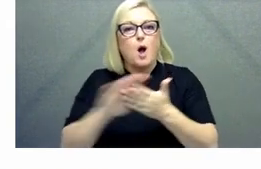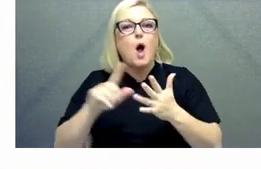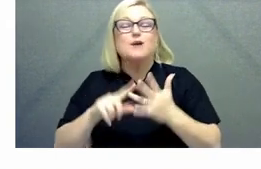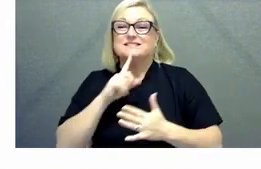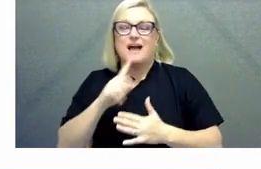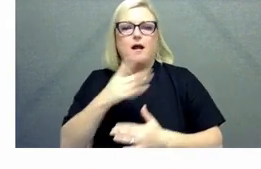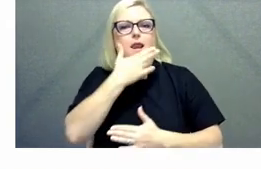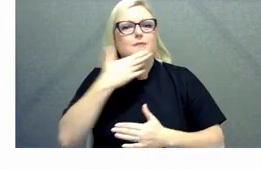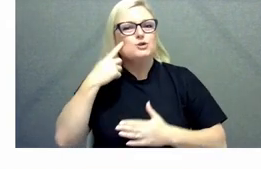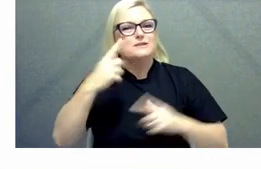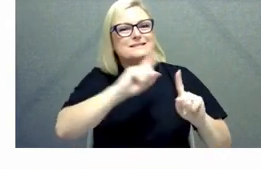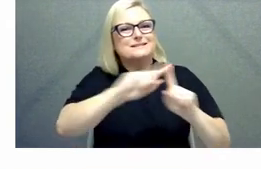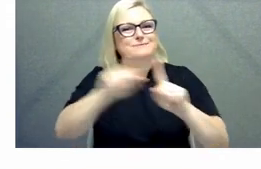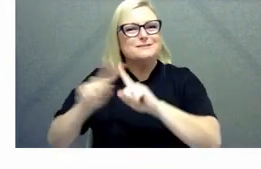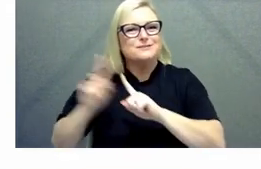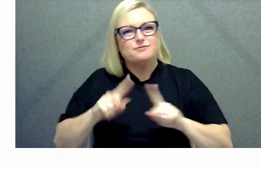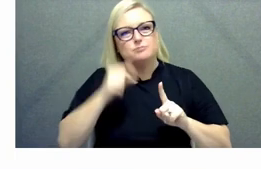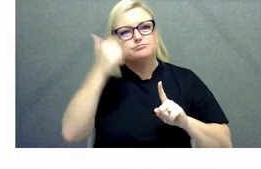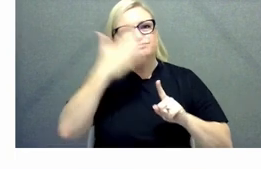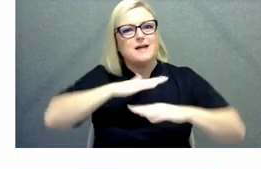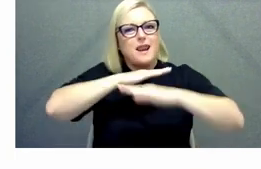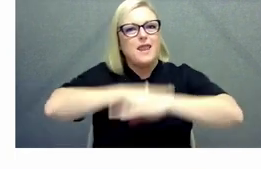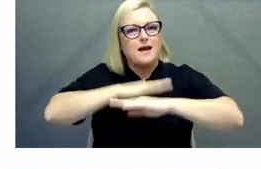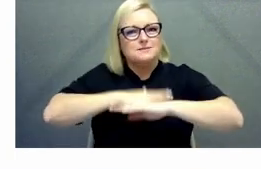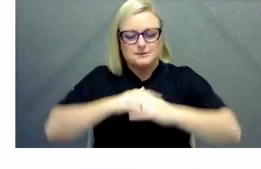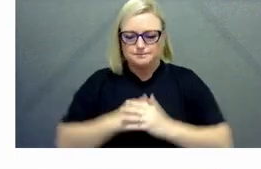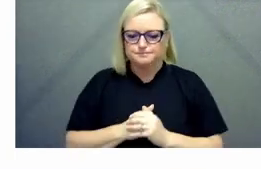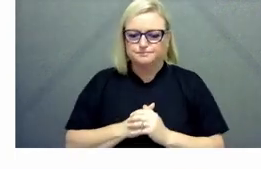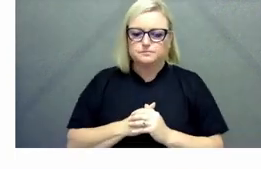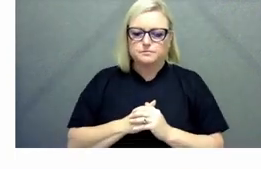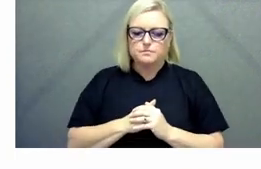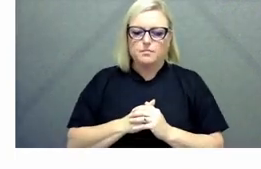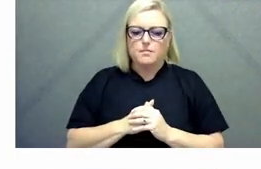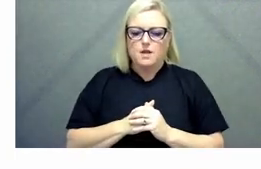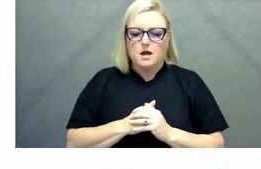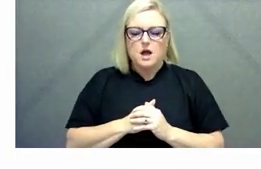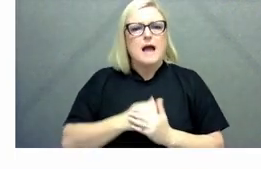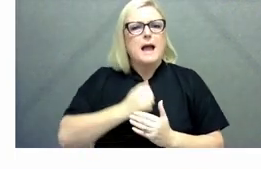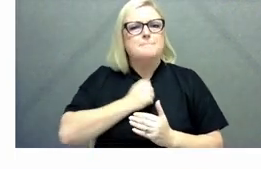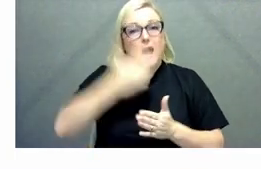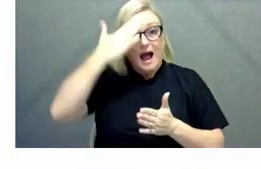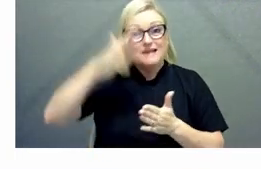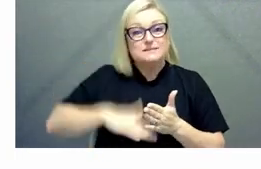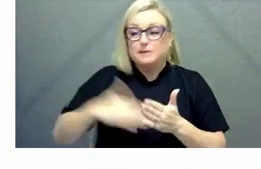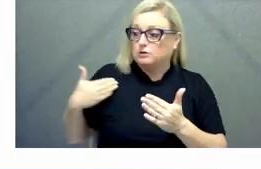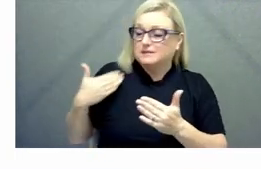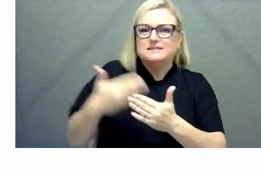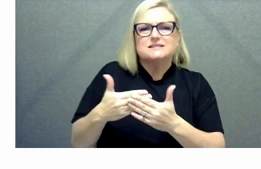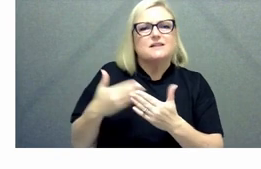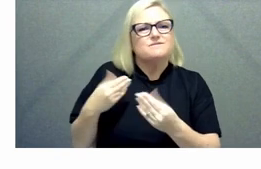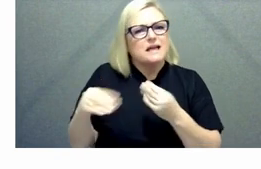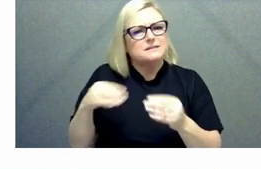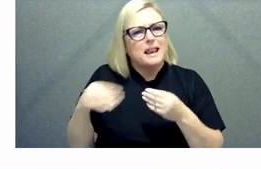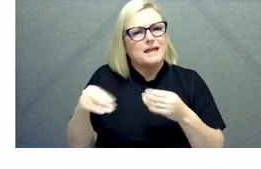um so in terms of flexible work in my experience um certainly it's both about where people